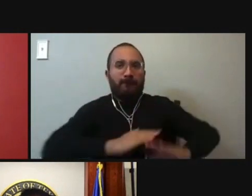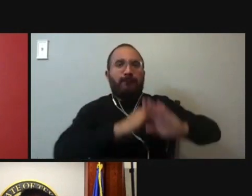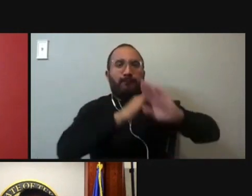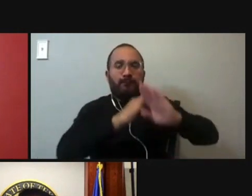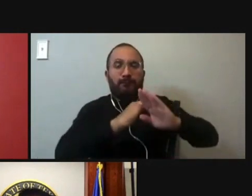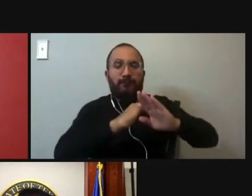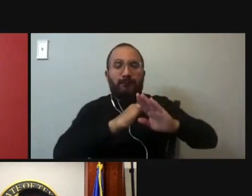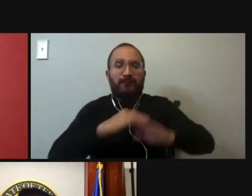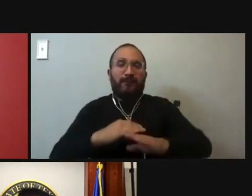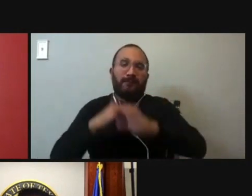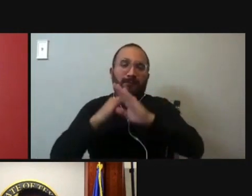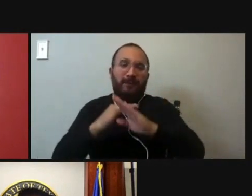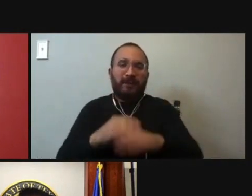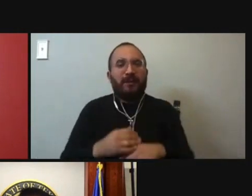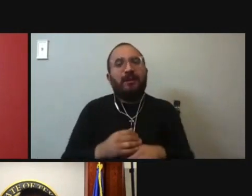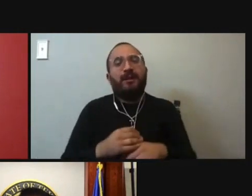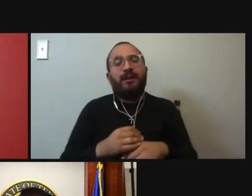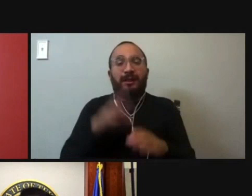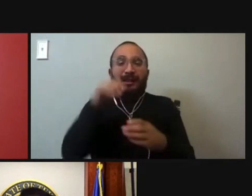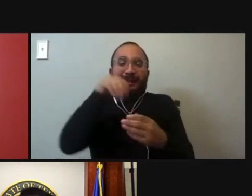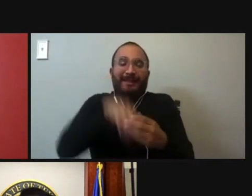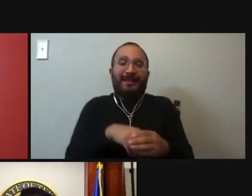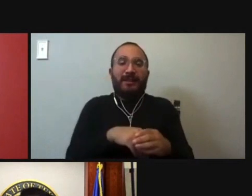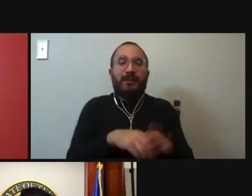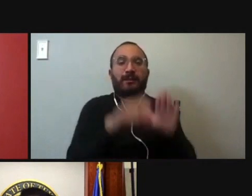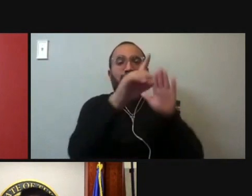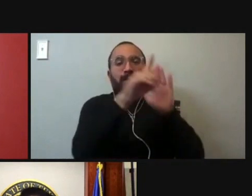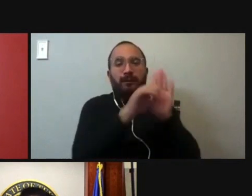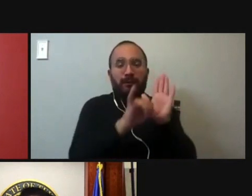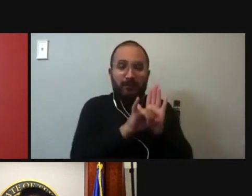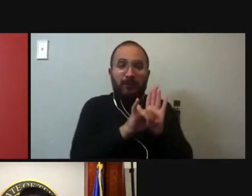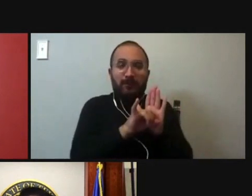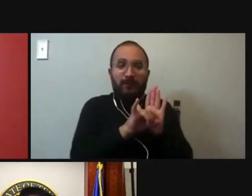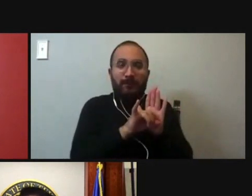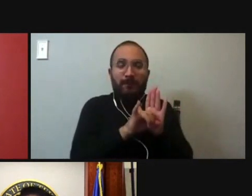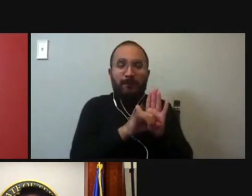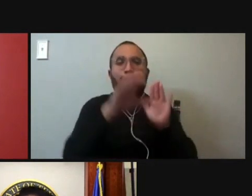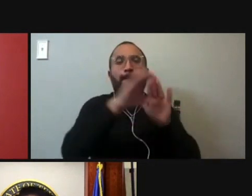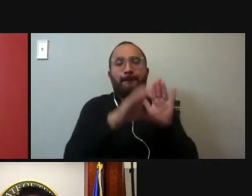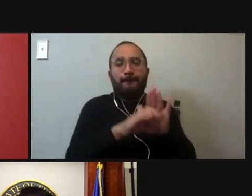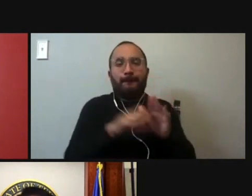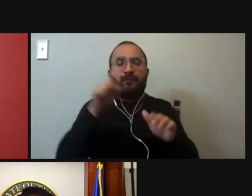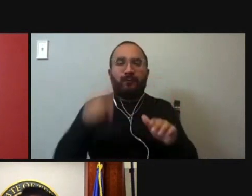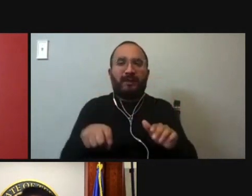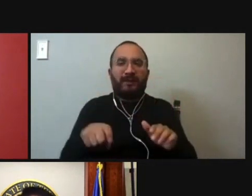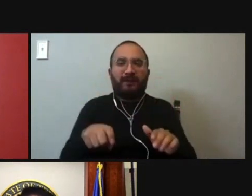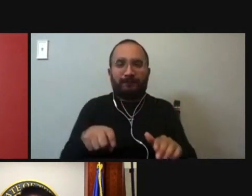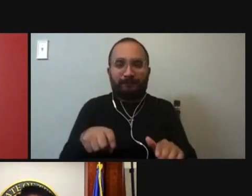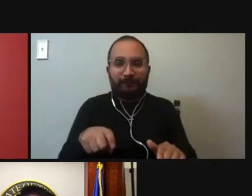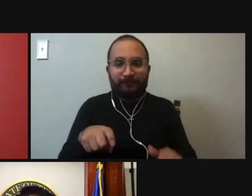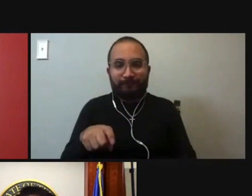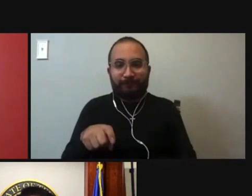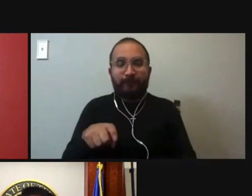principles that are enshrined in our constitution. And so we need to be accused of being